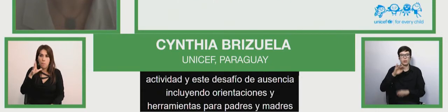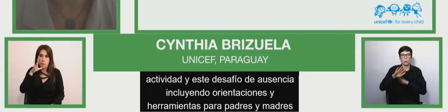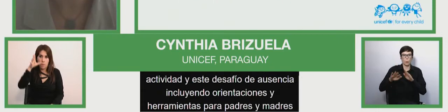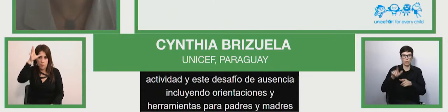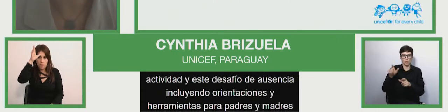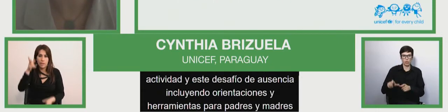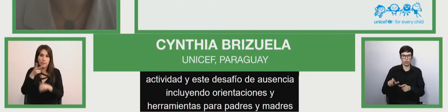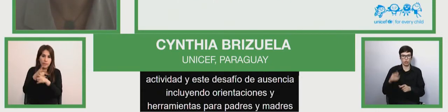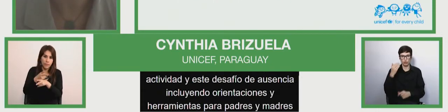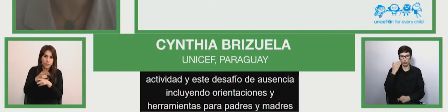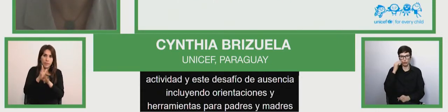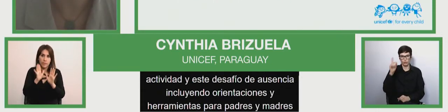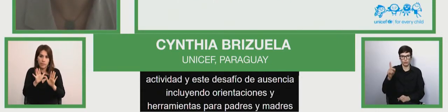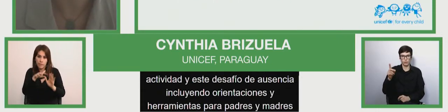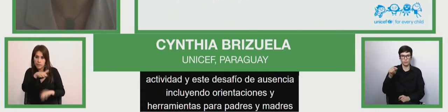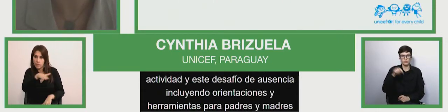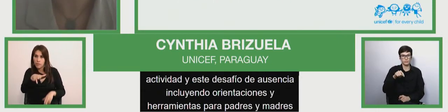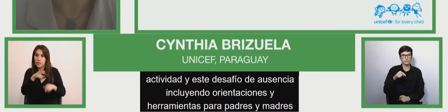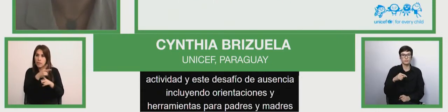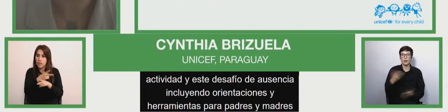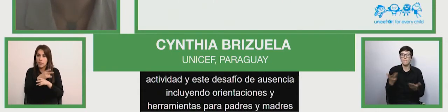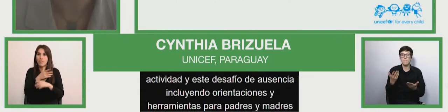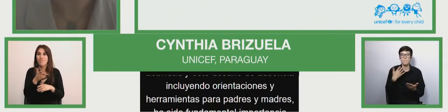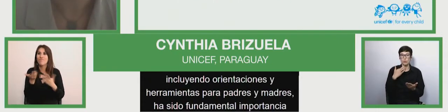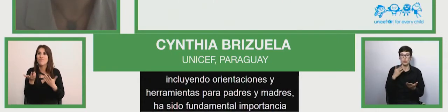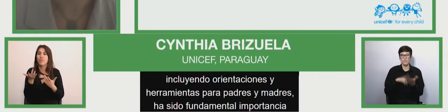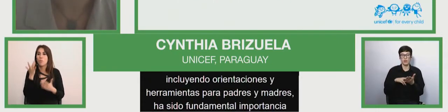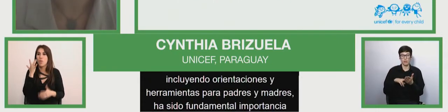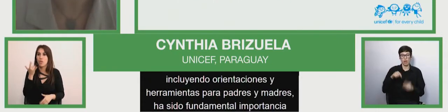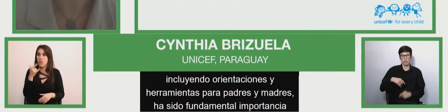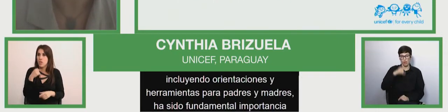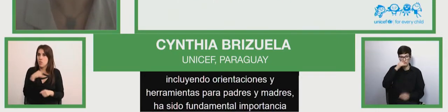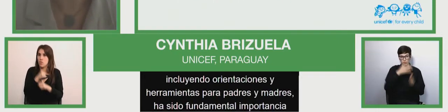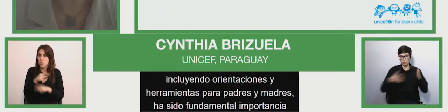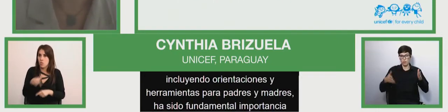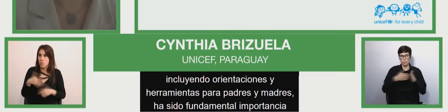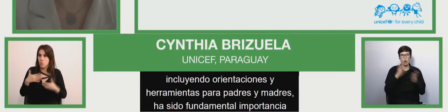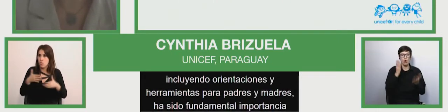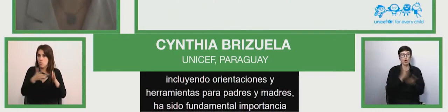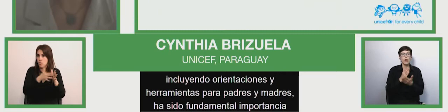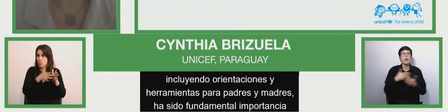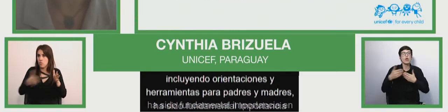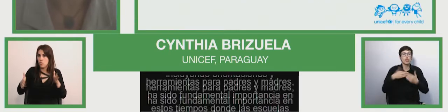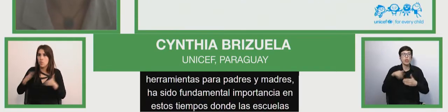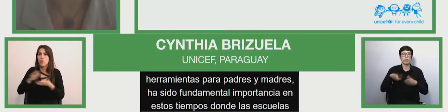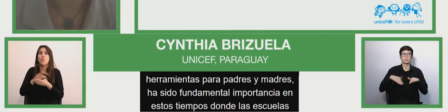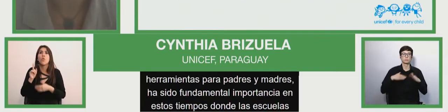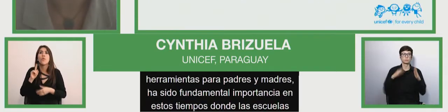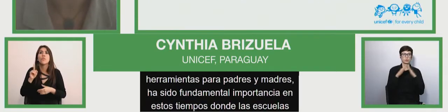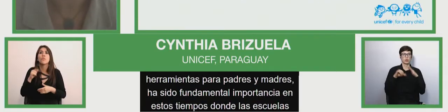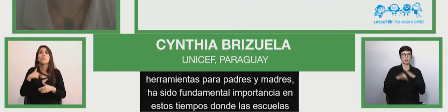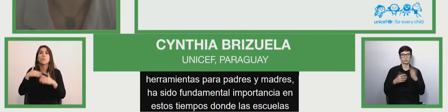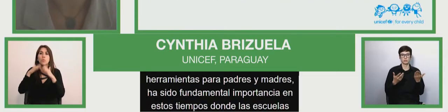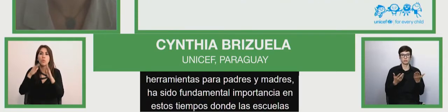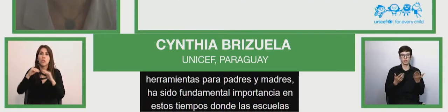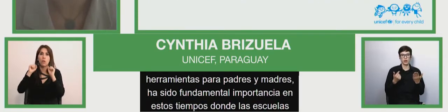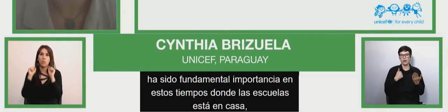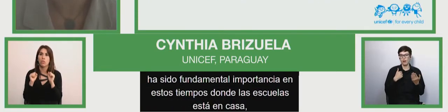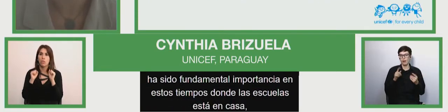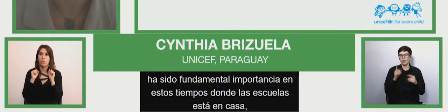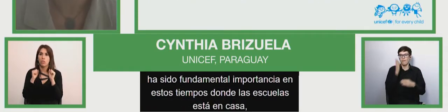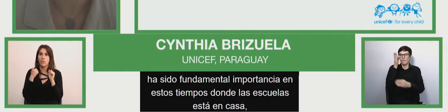in the times whereby scarce is at home it is not somewhere else the school is at home